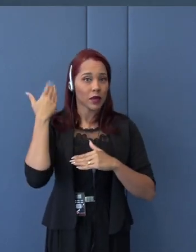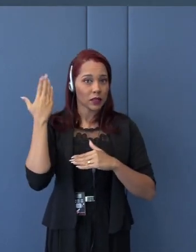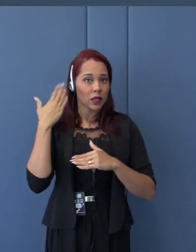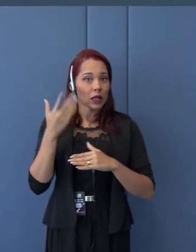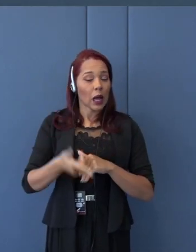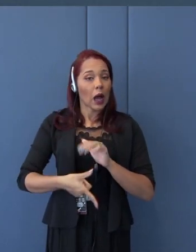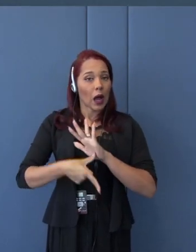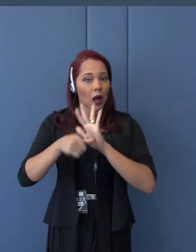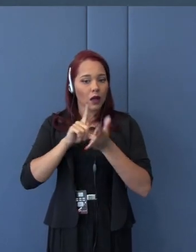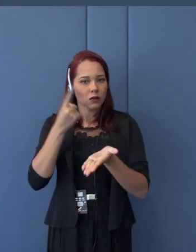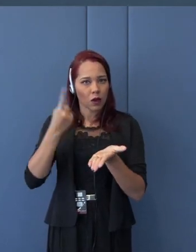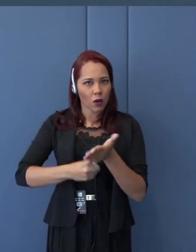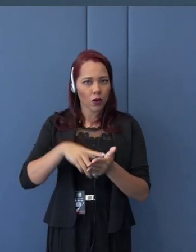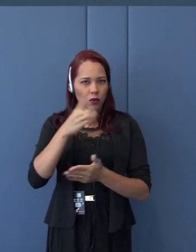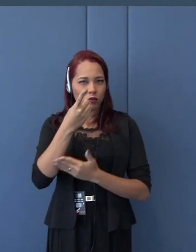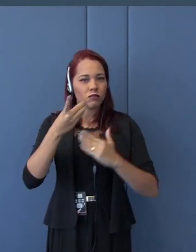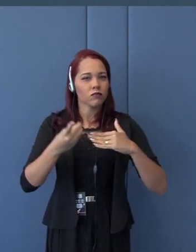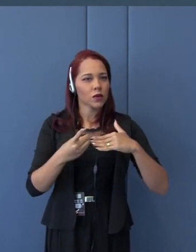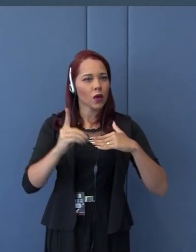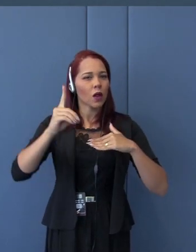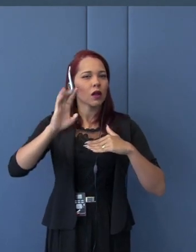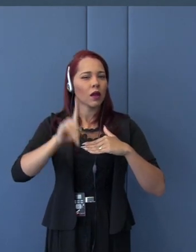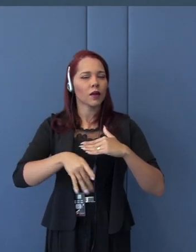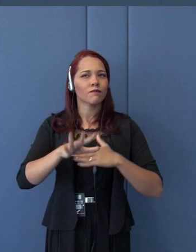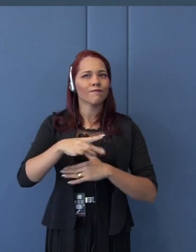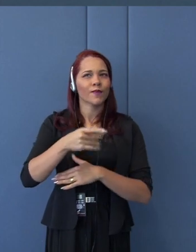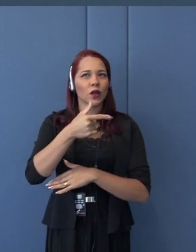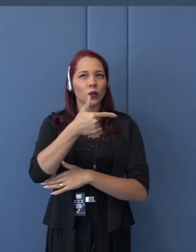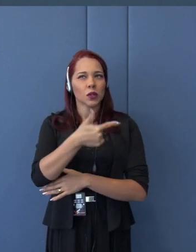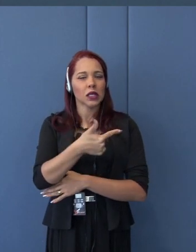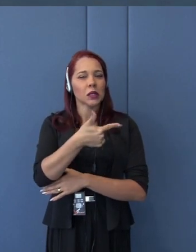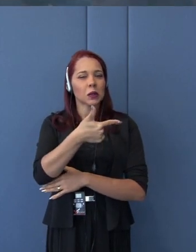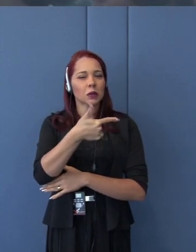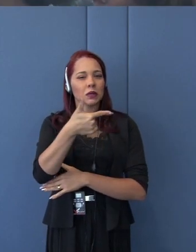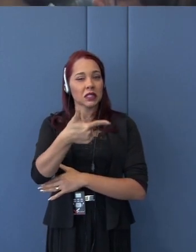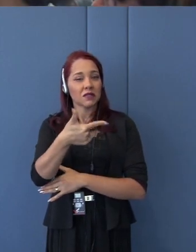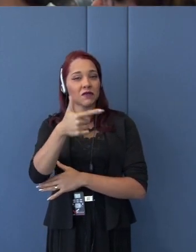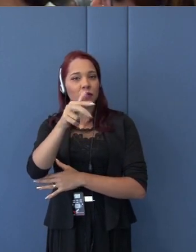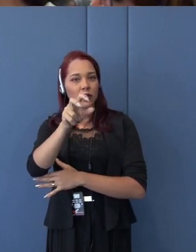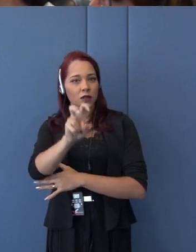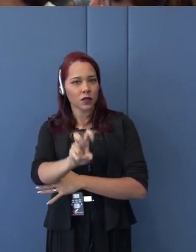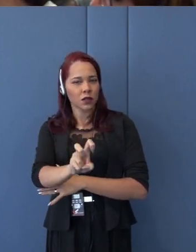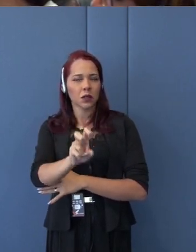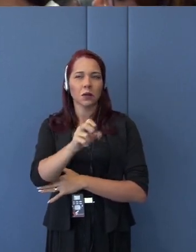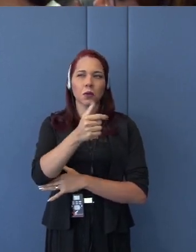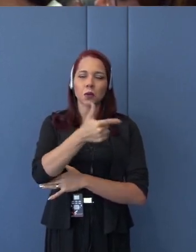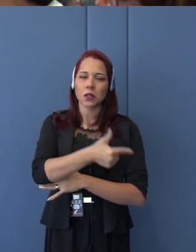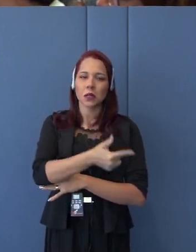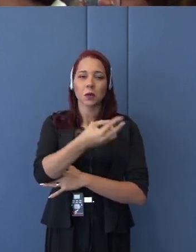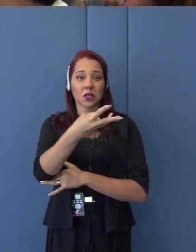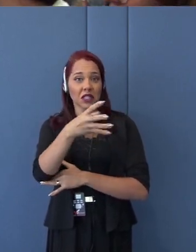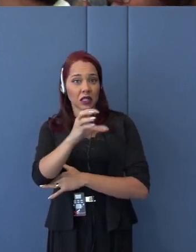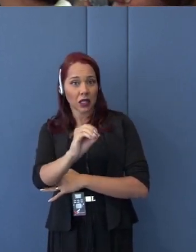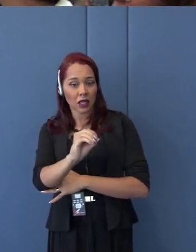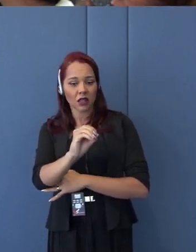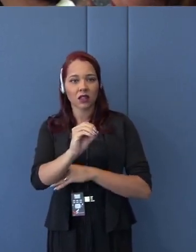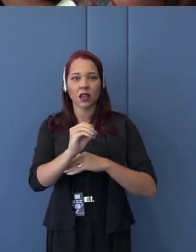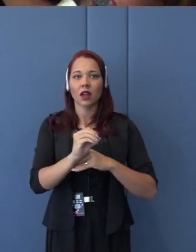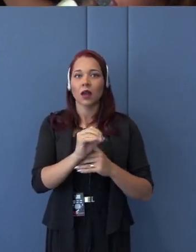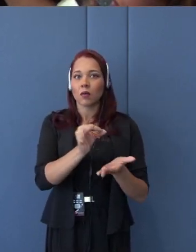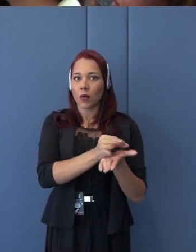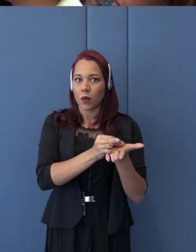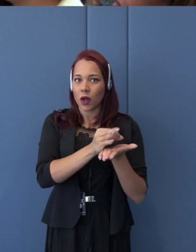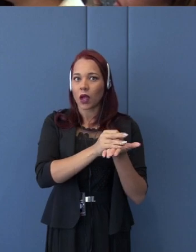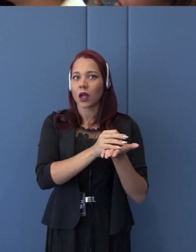that was about 225, 230 for one dollar. Then, subsequent to the